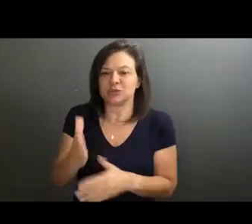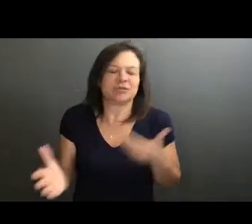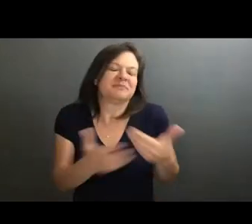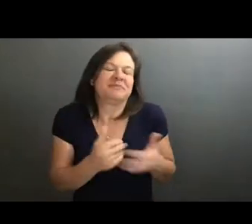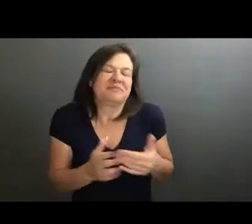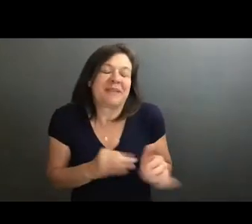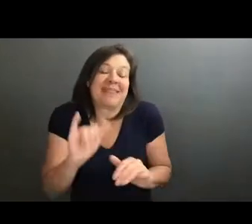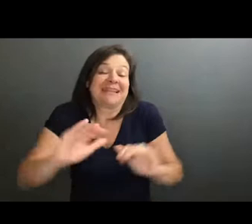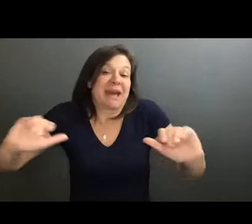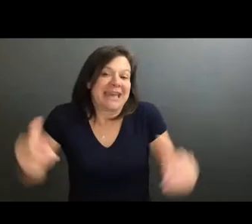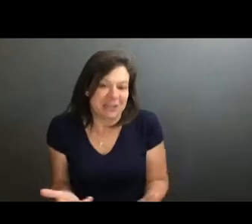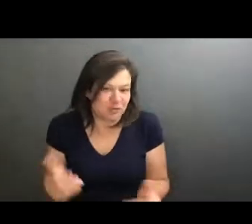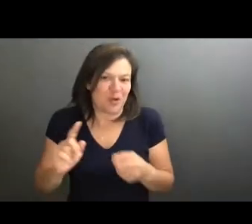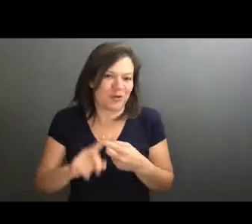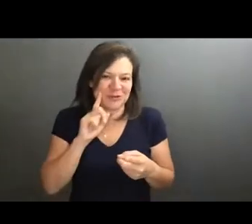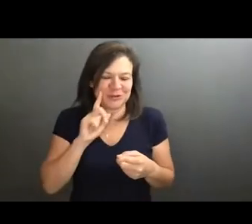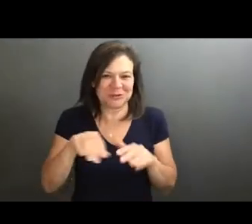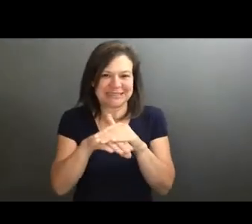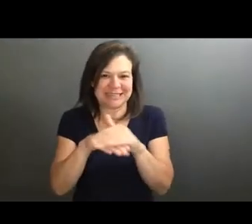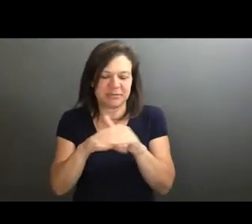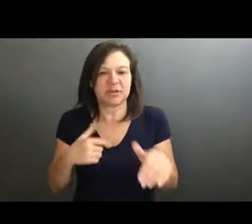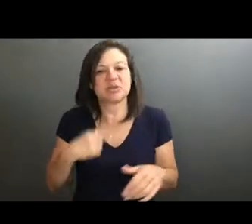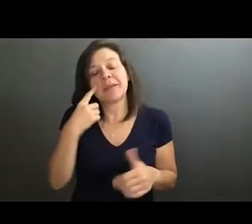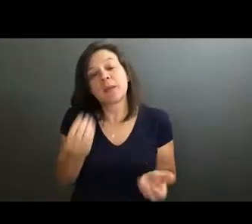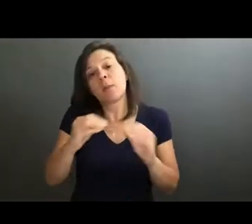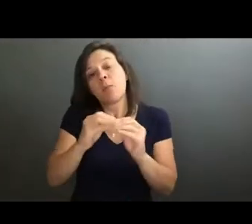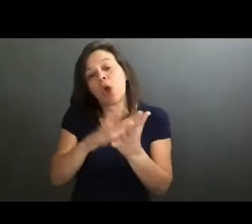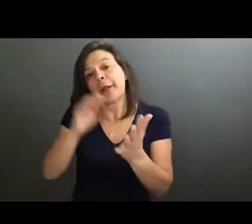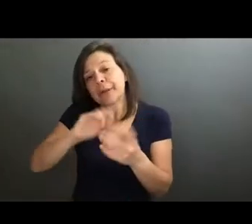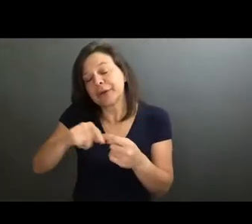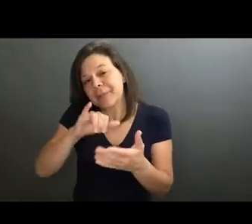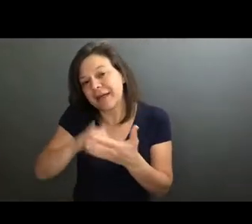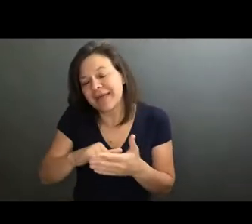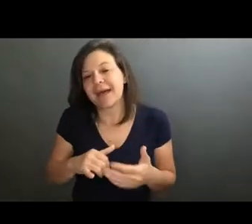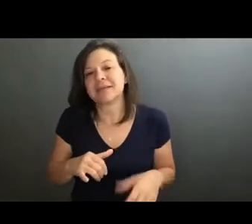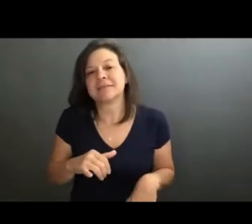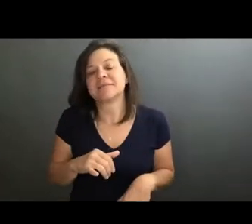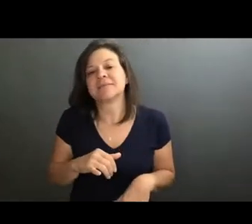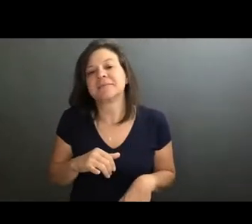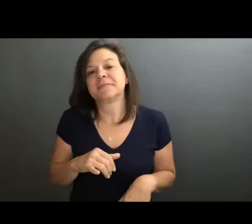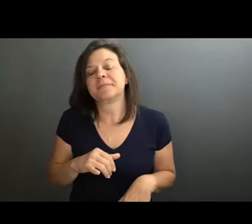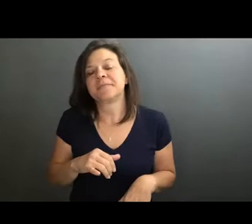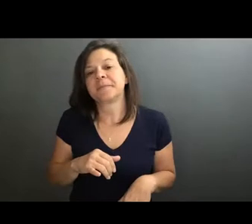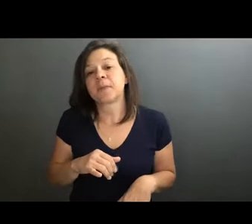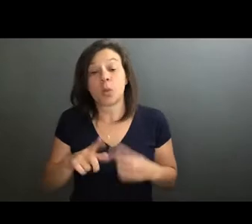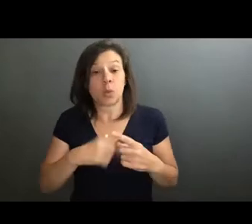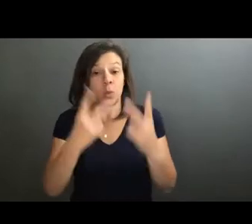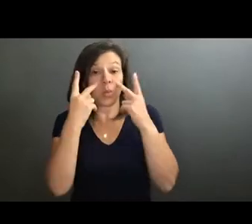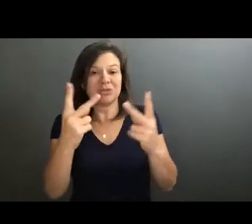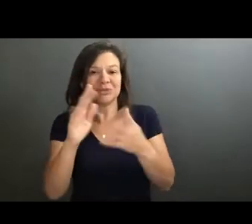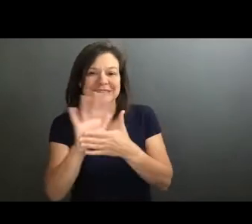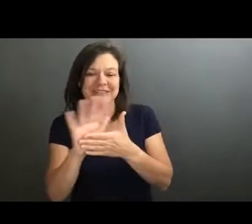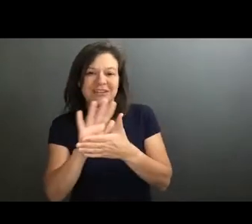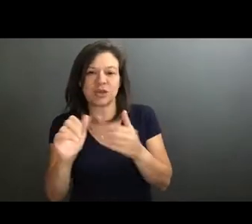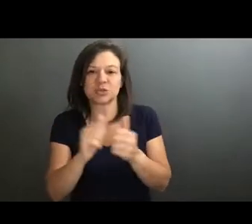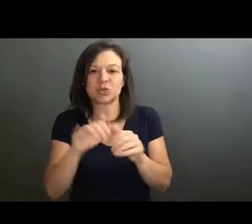that's kind of my intro primer on accessibility. But so I think the more I learned about it, and I think it's interesting is when you start when you see videos with say, like